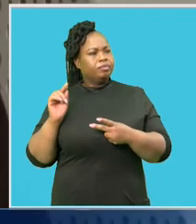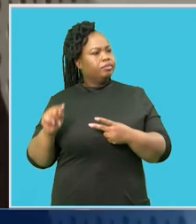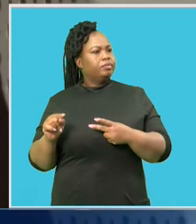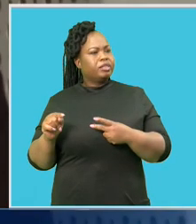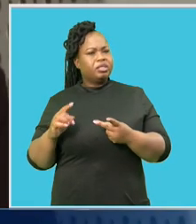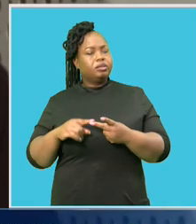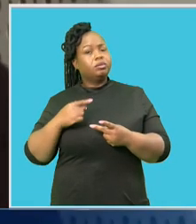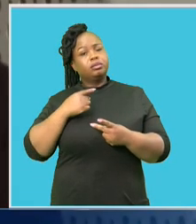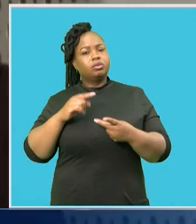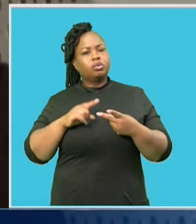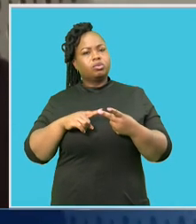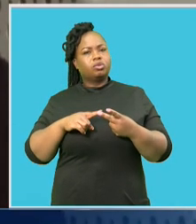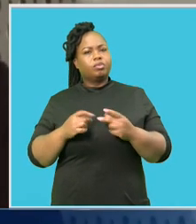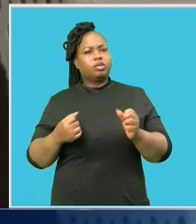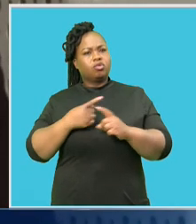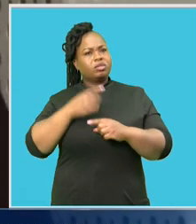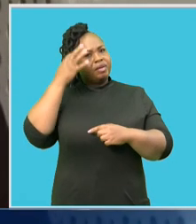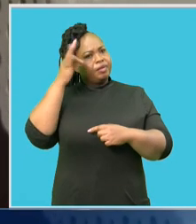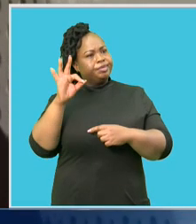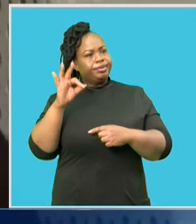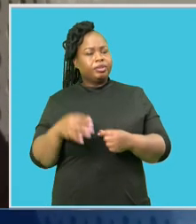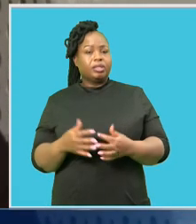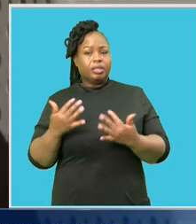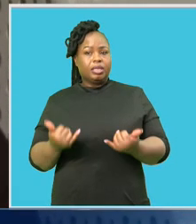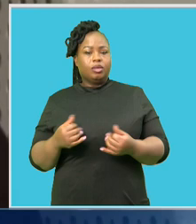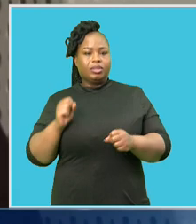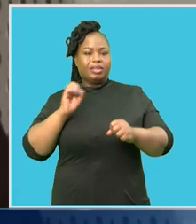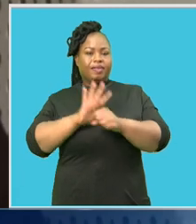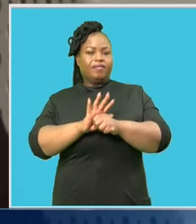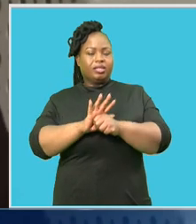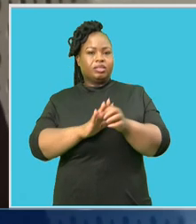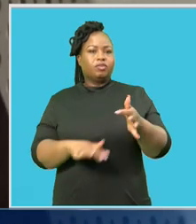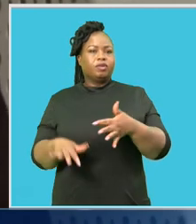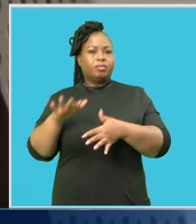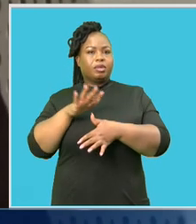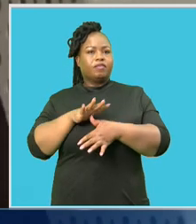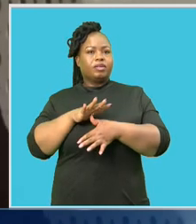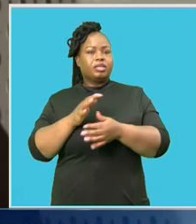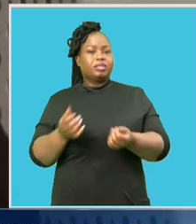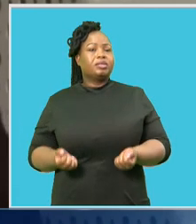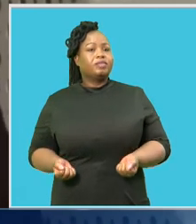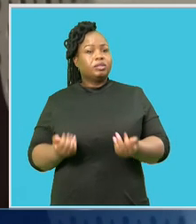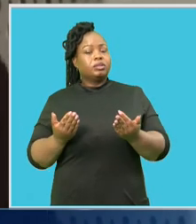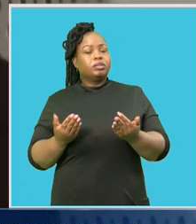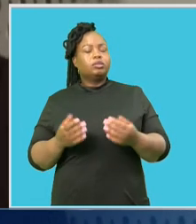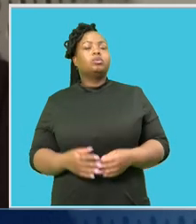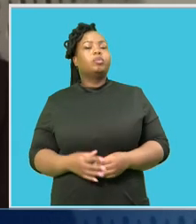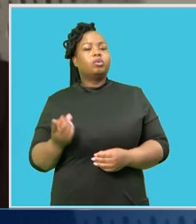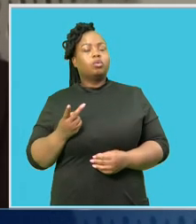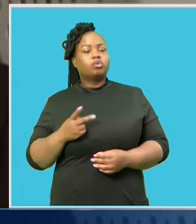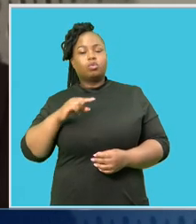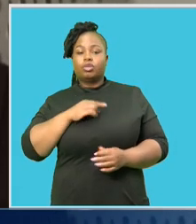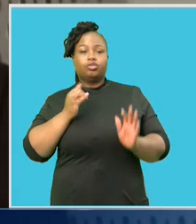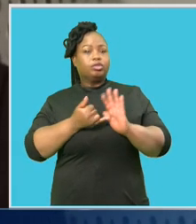government Mismanagement across government which is now affecting our frontline services These budget pressures are not just